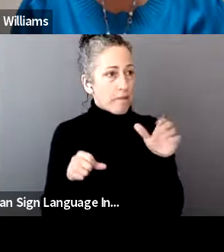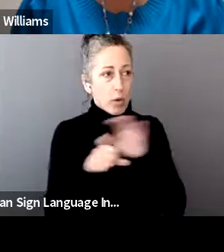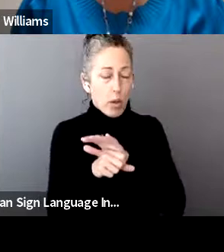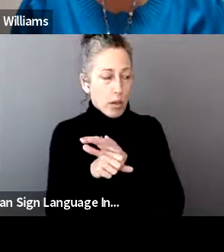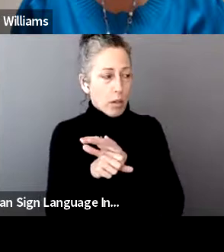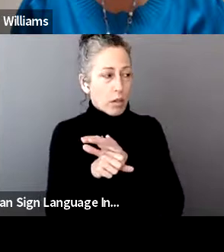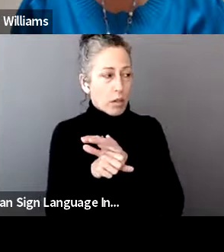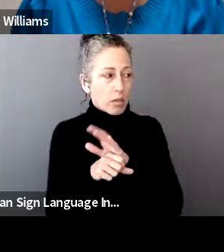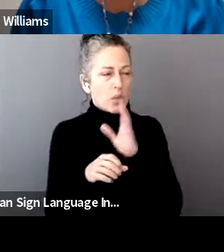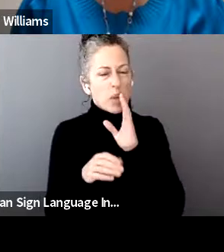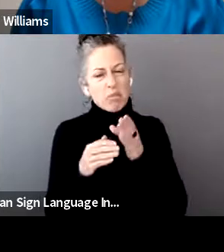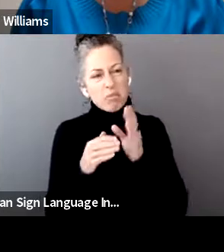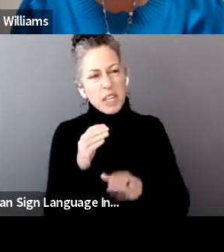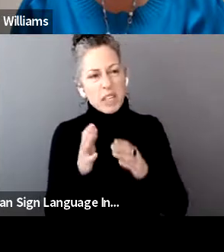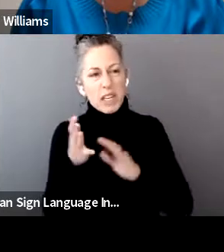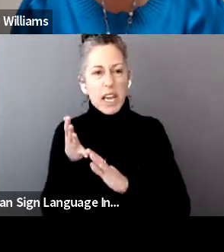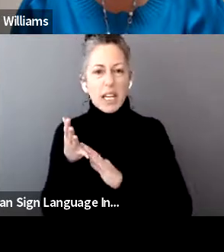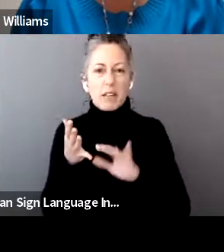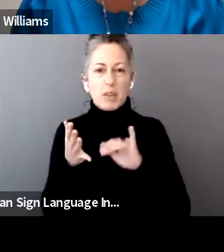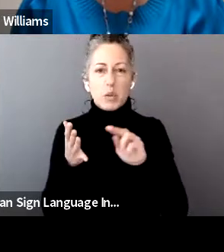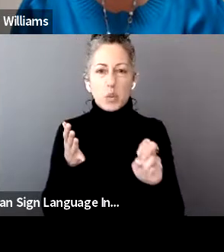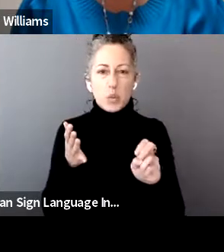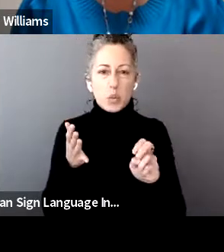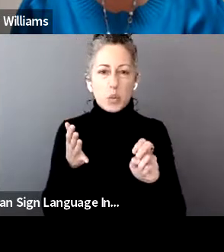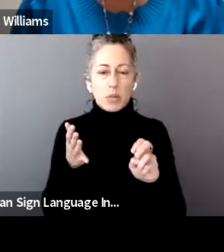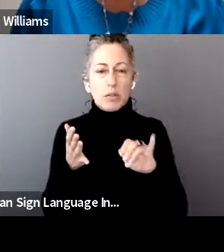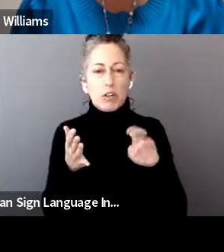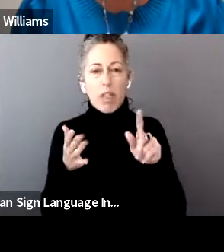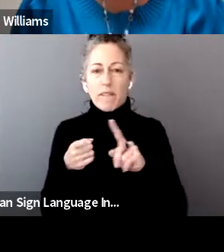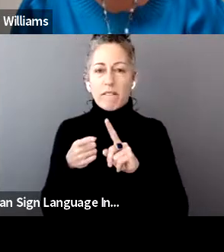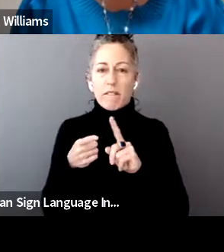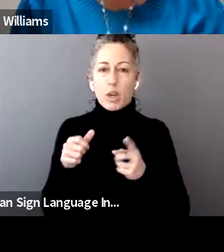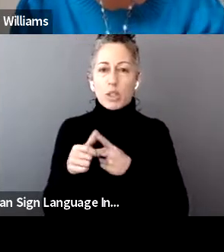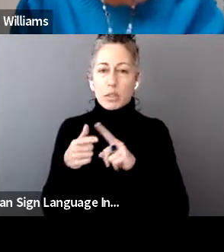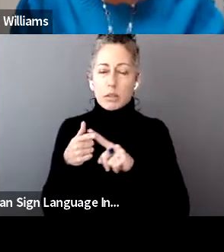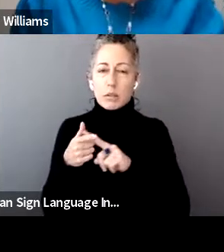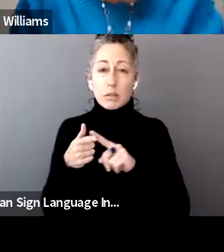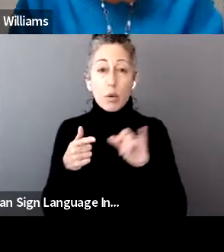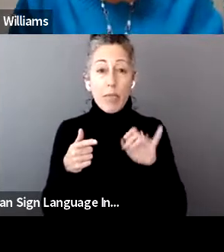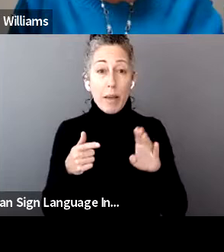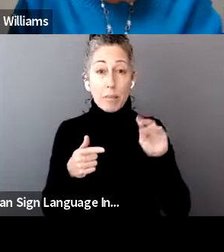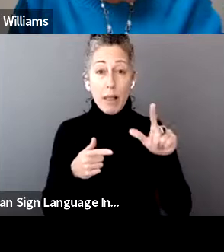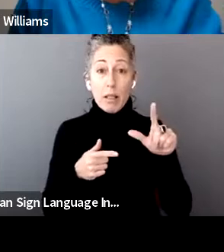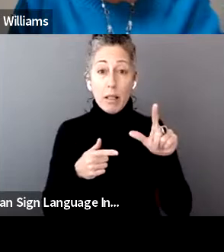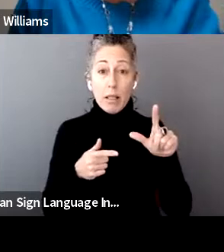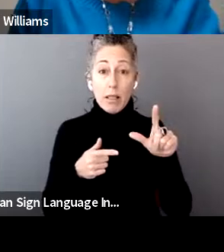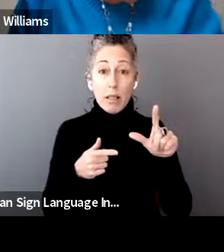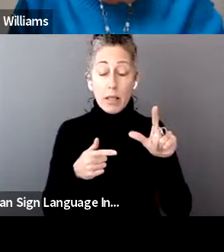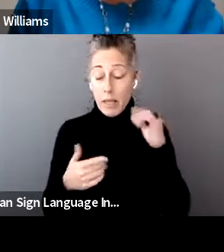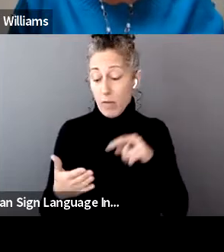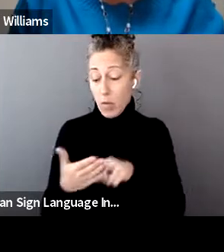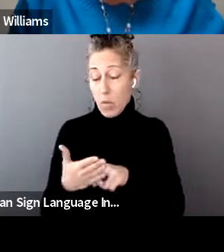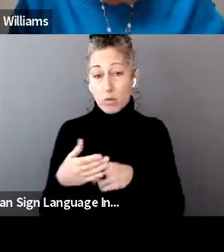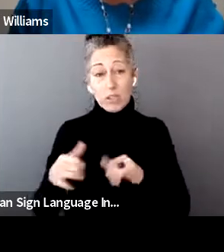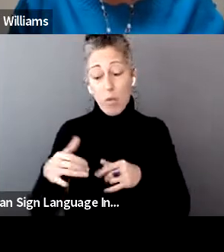end of June, first part of July, before those start going out. Once you get that bill, you can fill out a form C